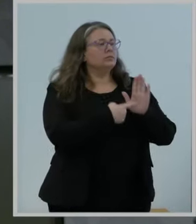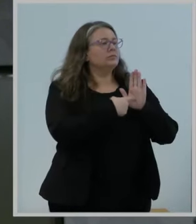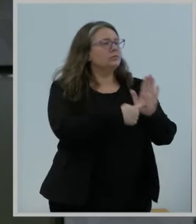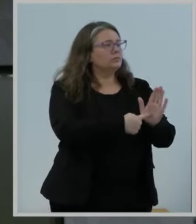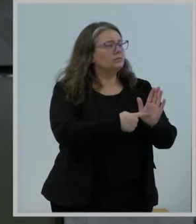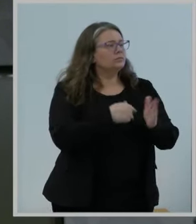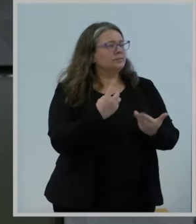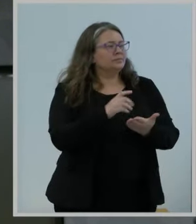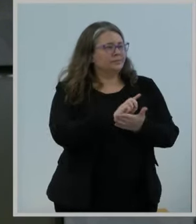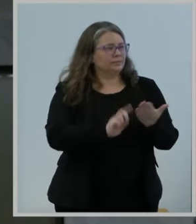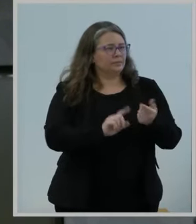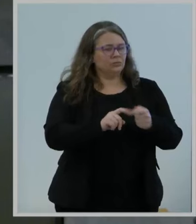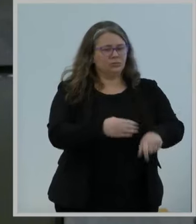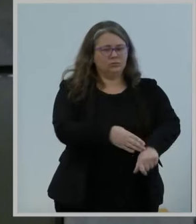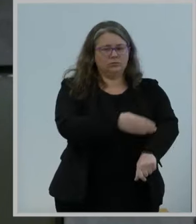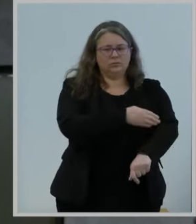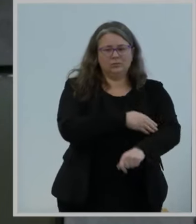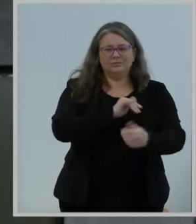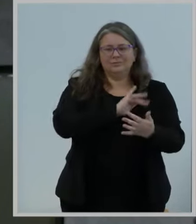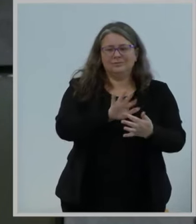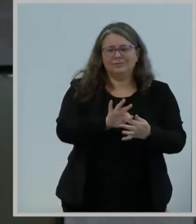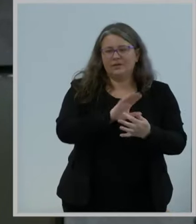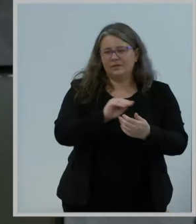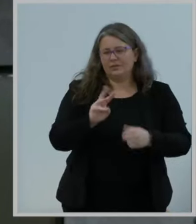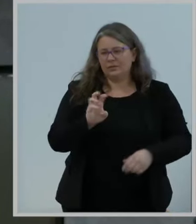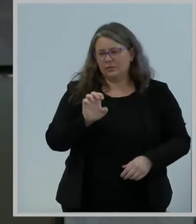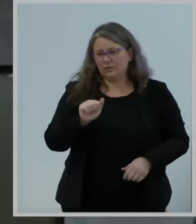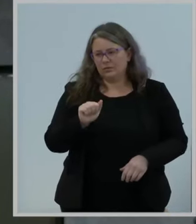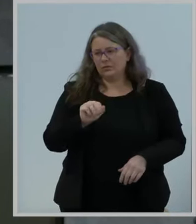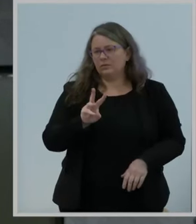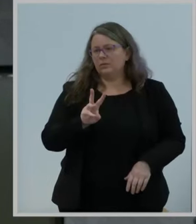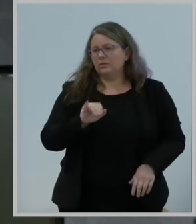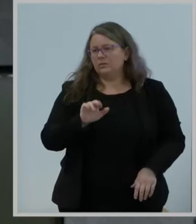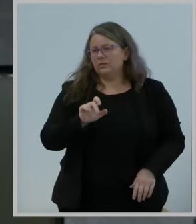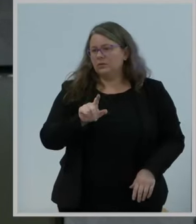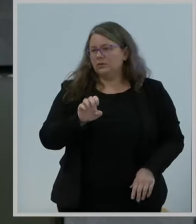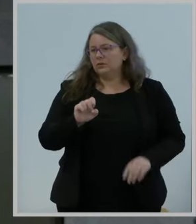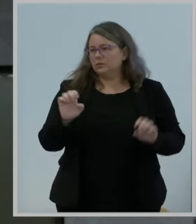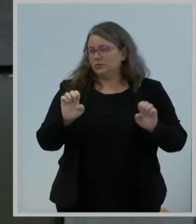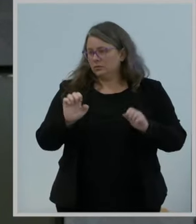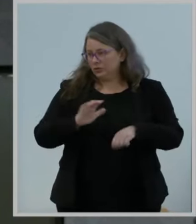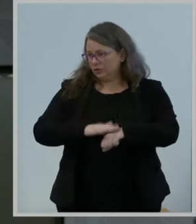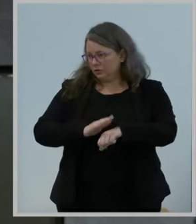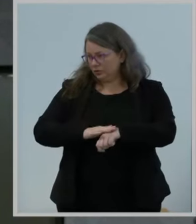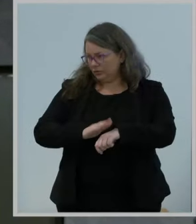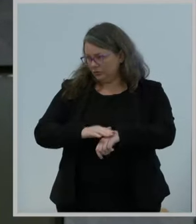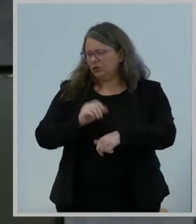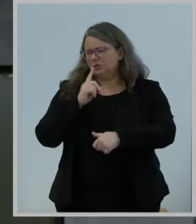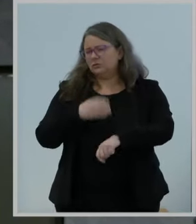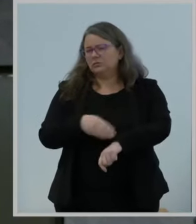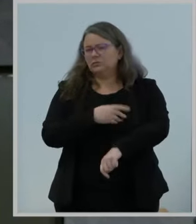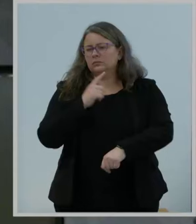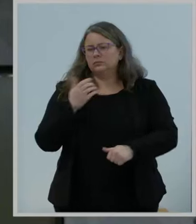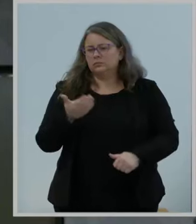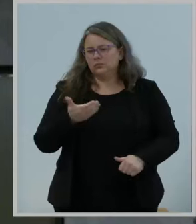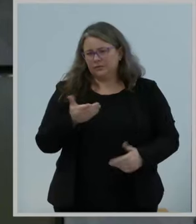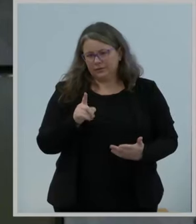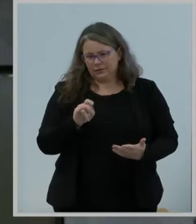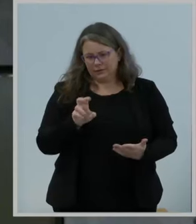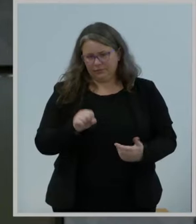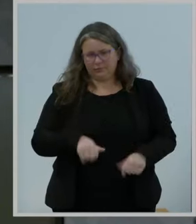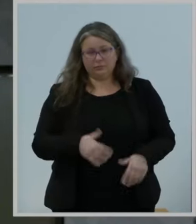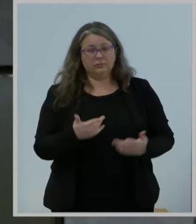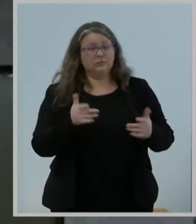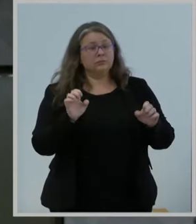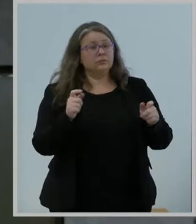which notify the public about emergencies on their mobile devices. Emergency managers across the country rely on this public safety tool